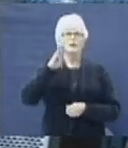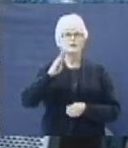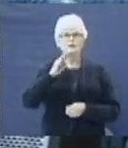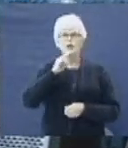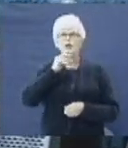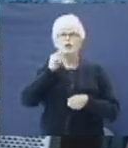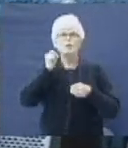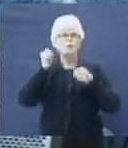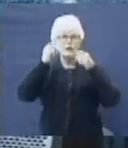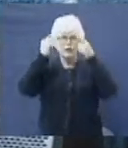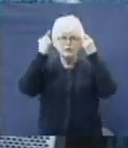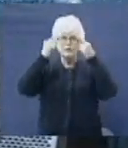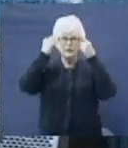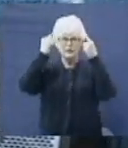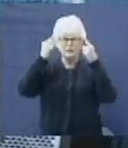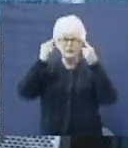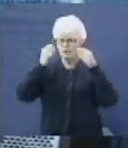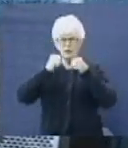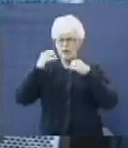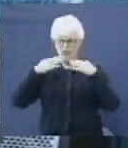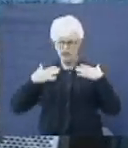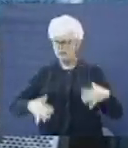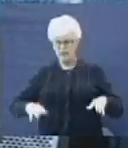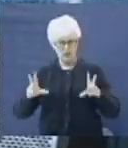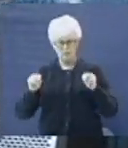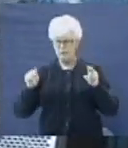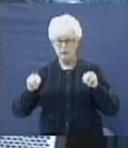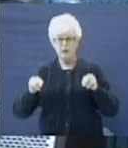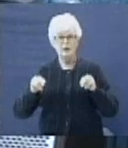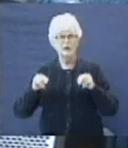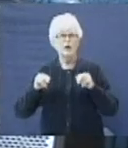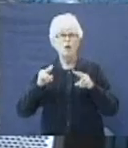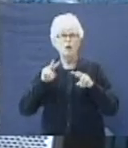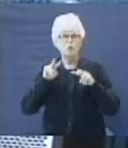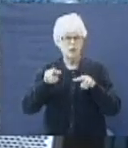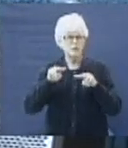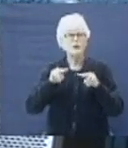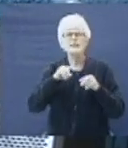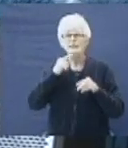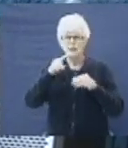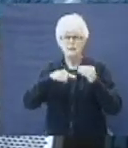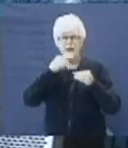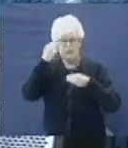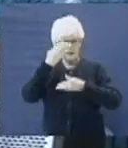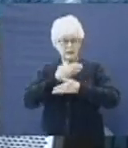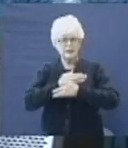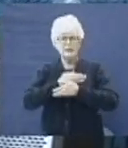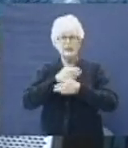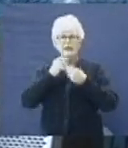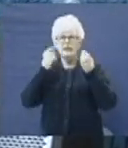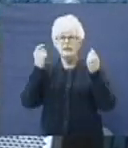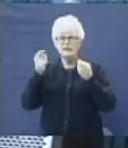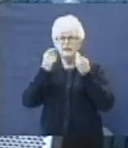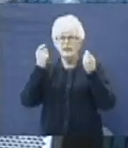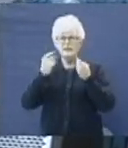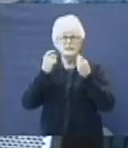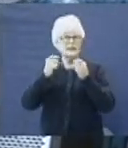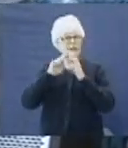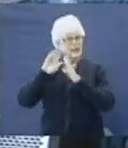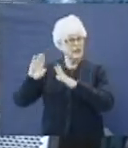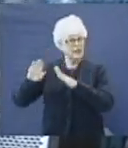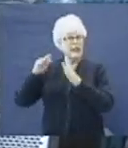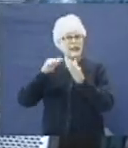wasn't concerned with the outside. Watch what Job said about his sons. They have sinned and cursed God